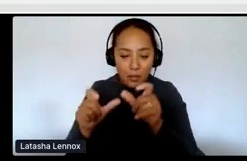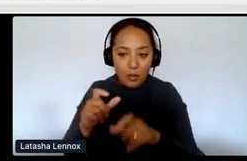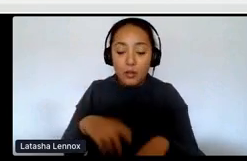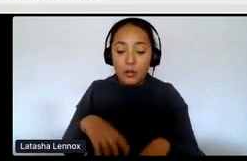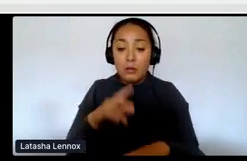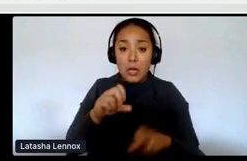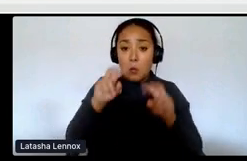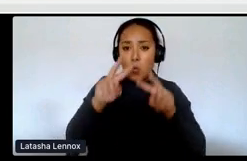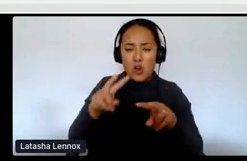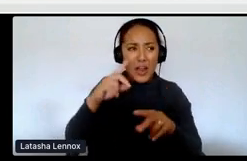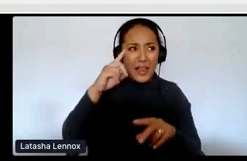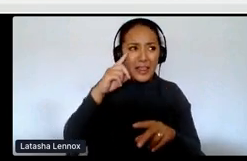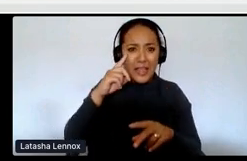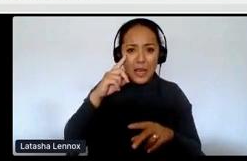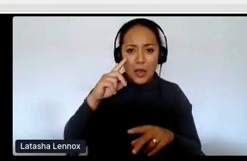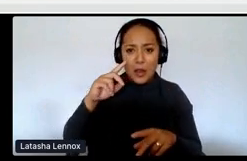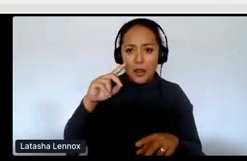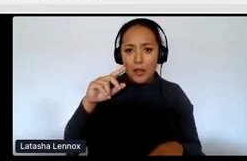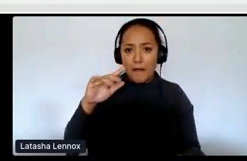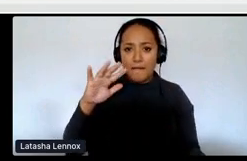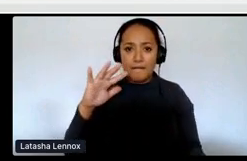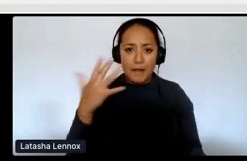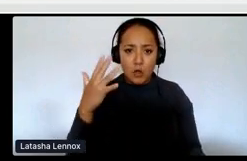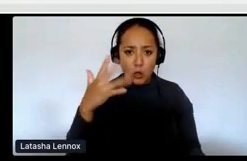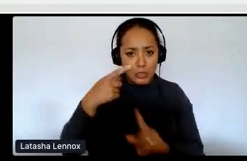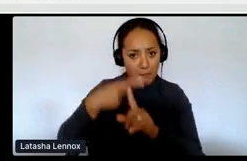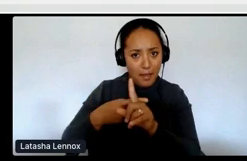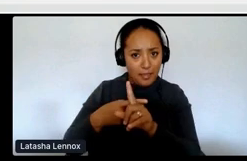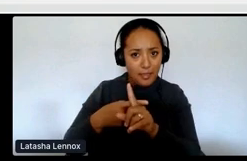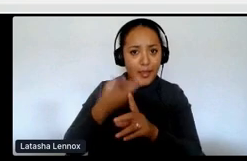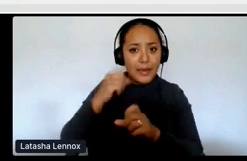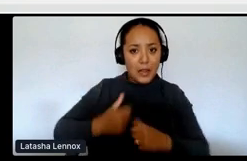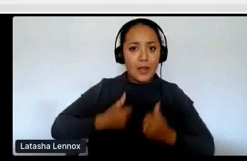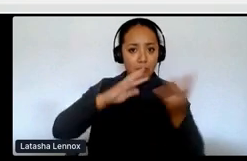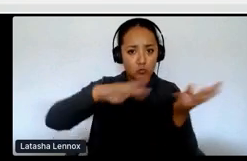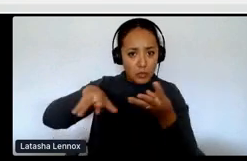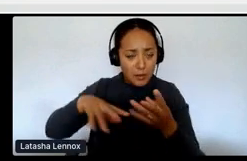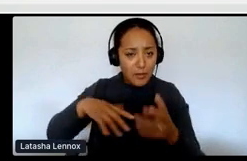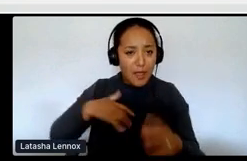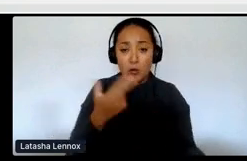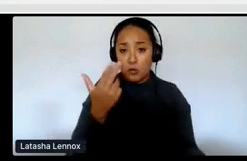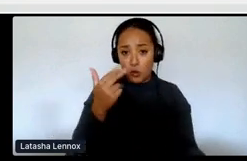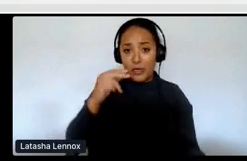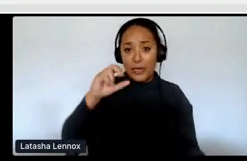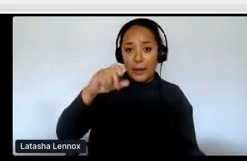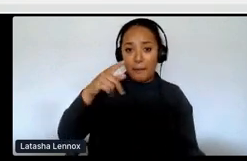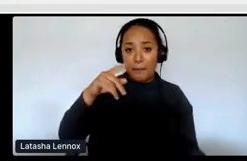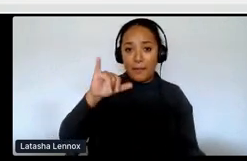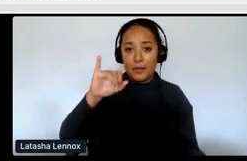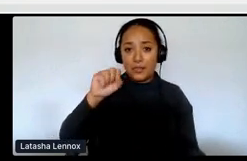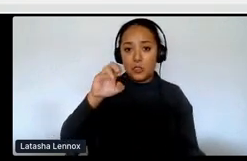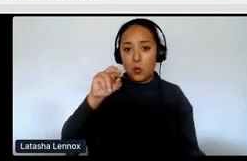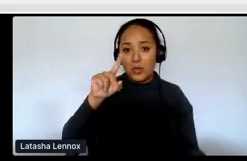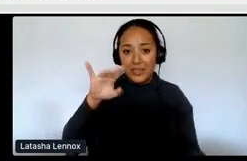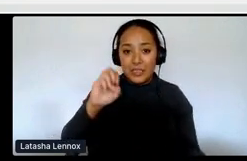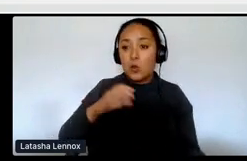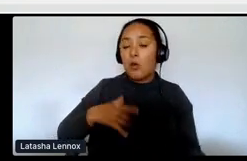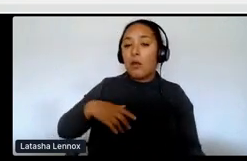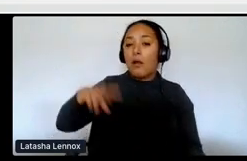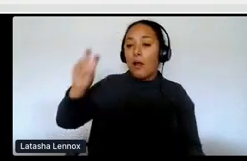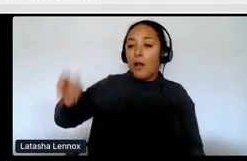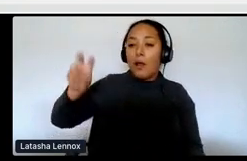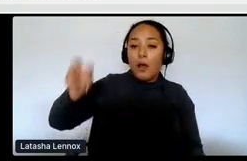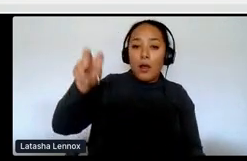.99 a month or something. You can stream it. Um, there's 13 episodes and we go from coast to coast to coast, profiling amazing